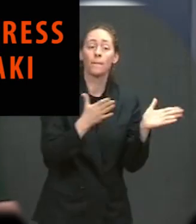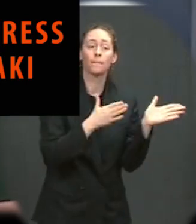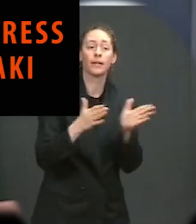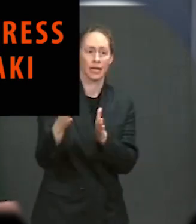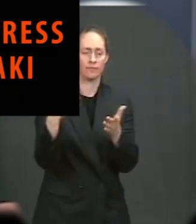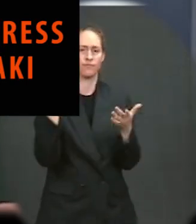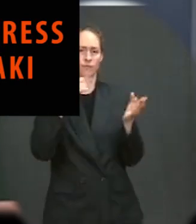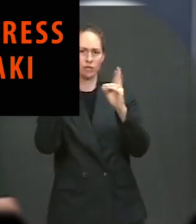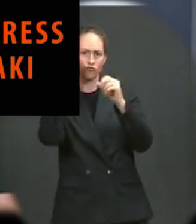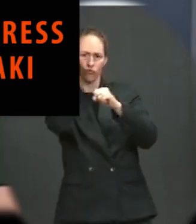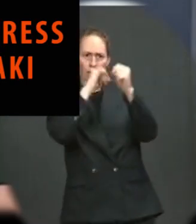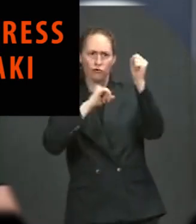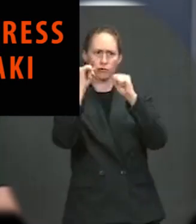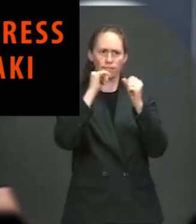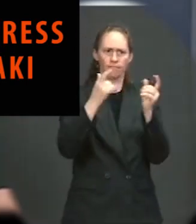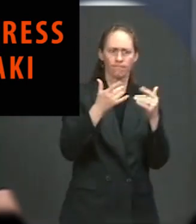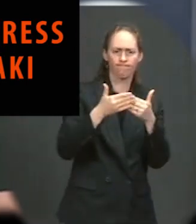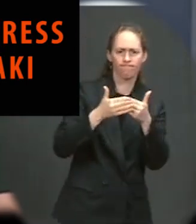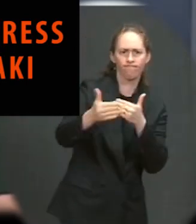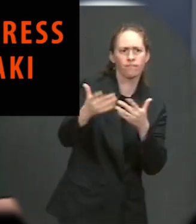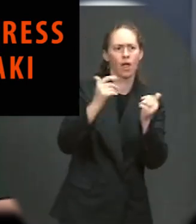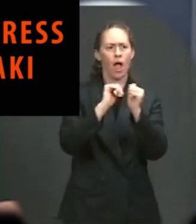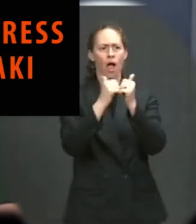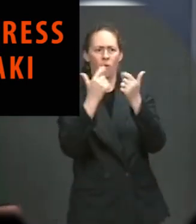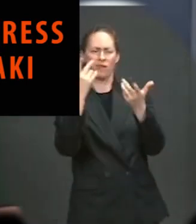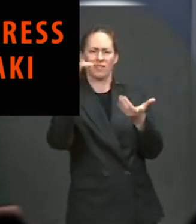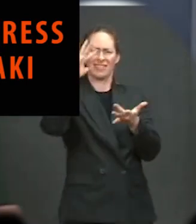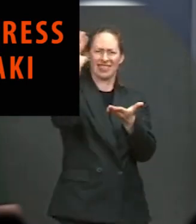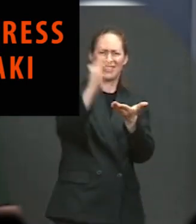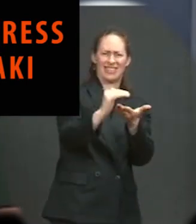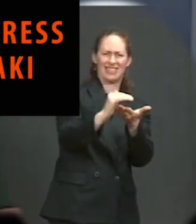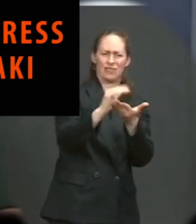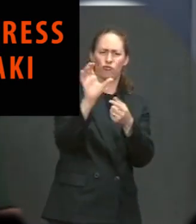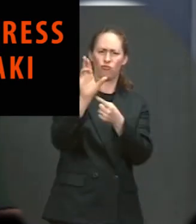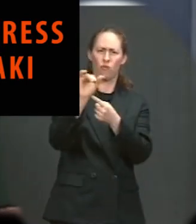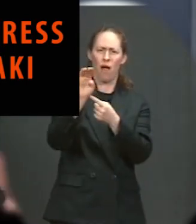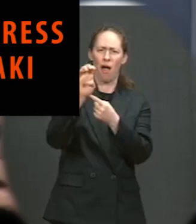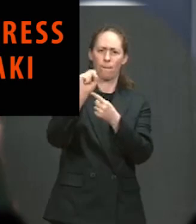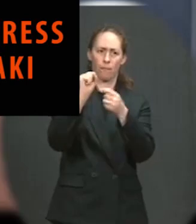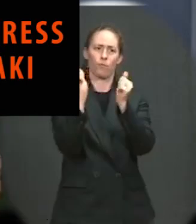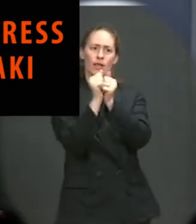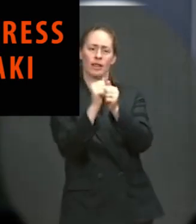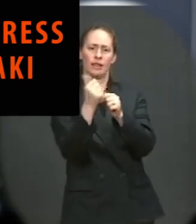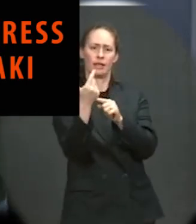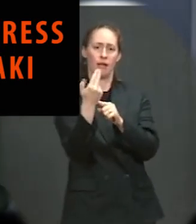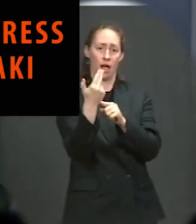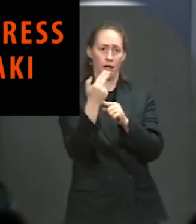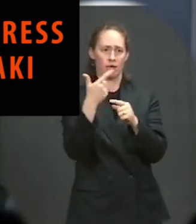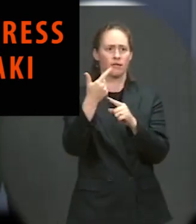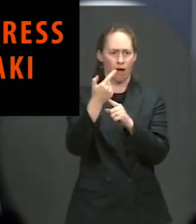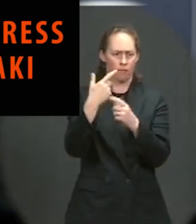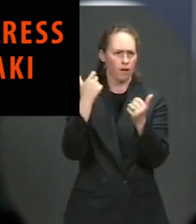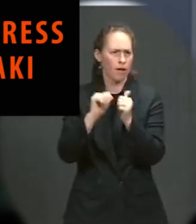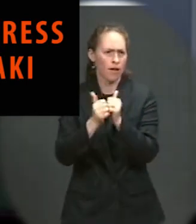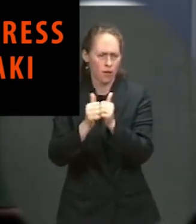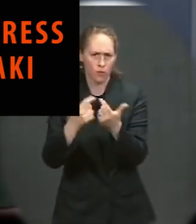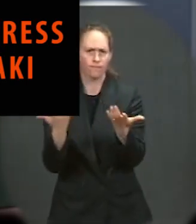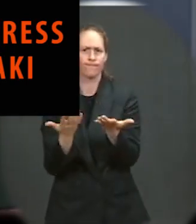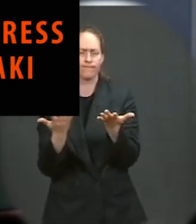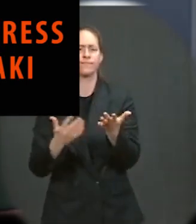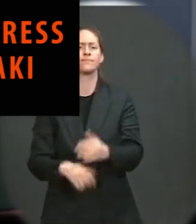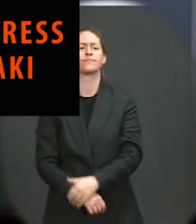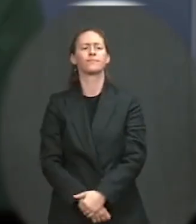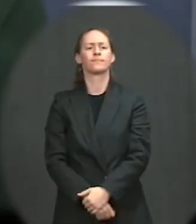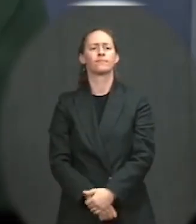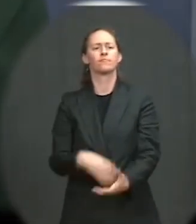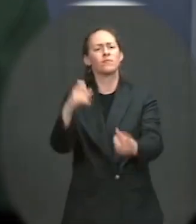violence that targets the crime itself. It implements preventative measures that are proven to reduce violent crime and attacks root